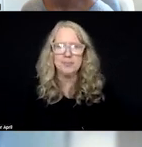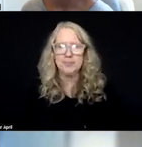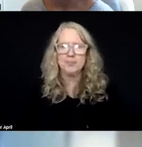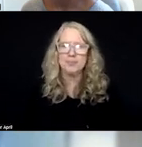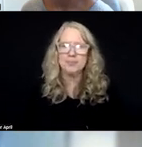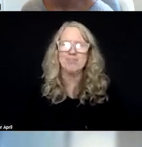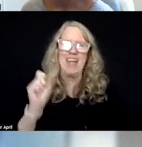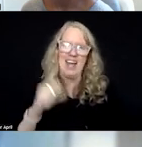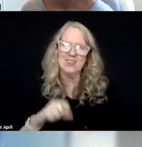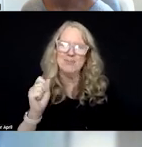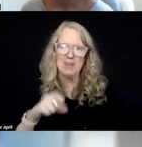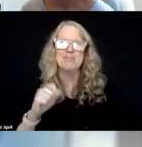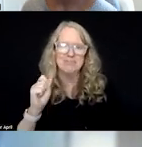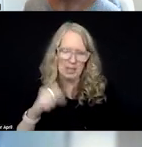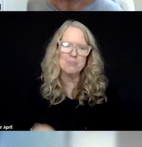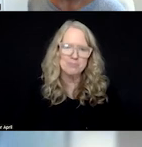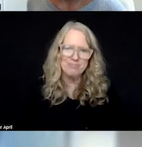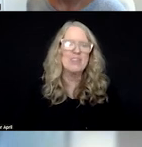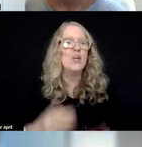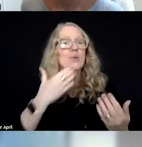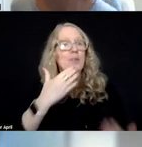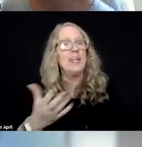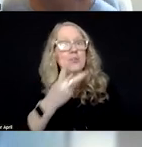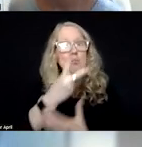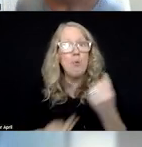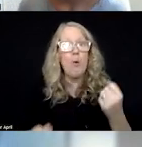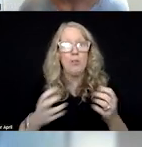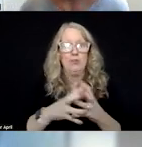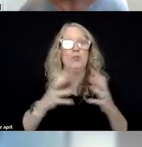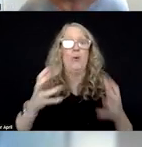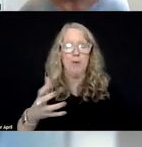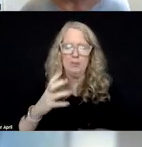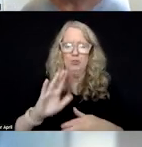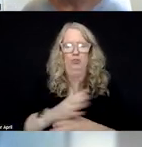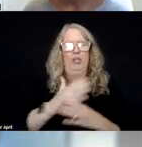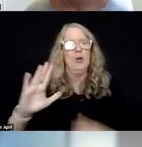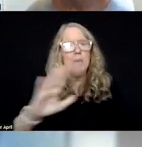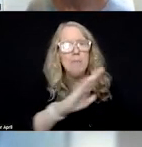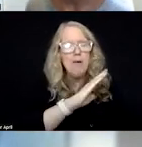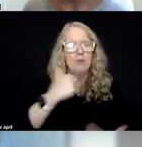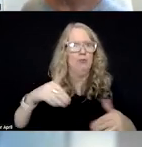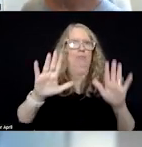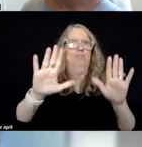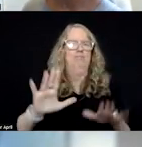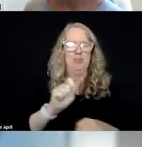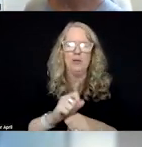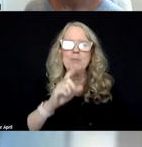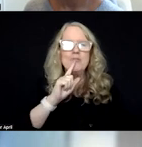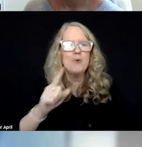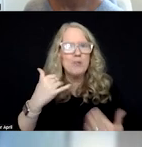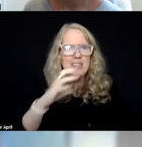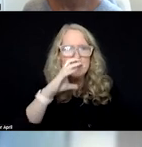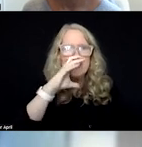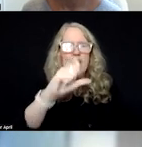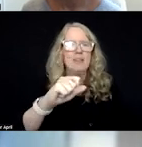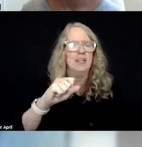Yeah. Yep. Well, thank you both so much for sharing about your incredible work. Really fascinating to